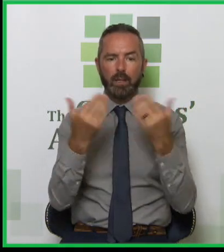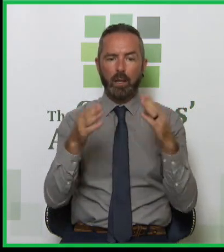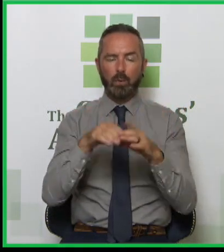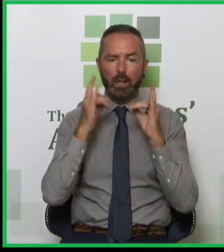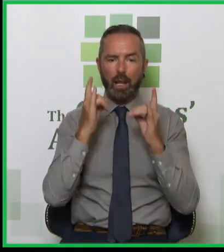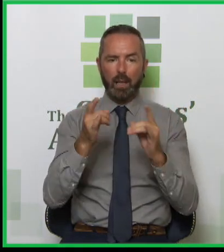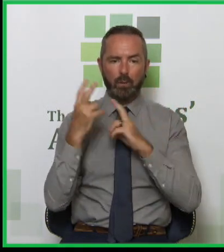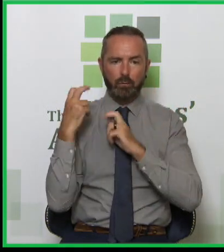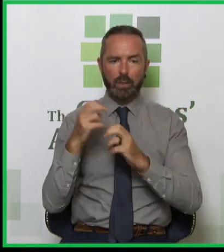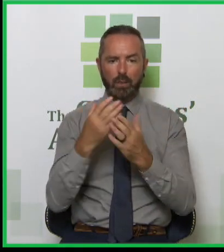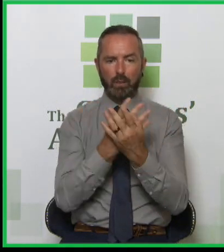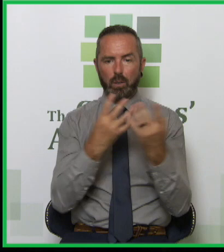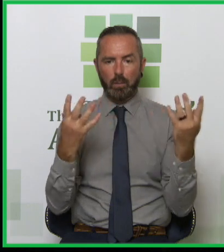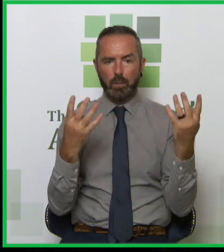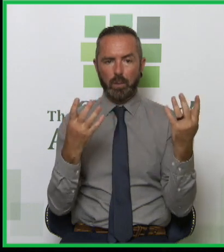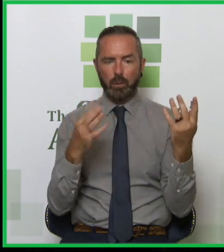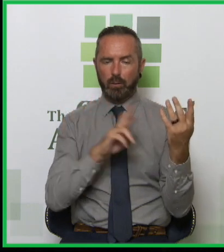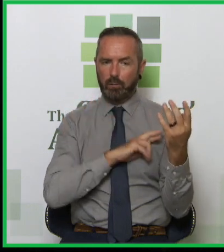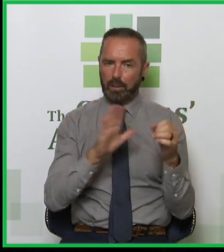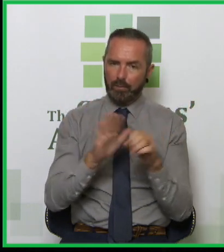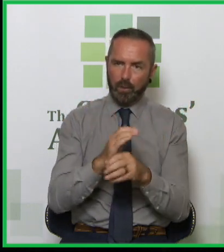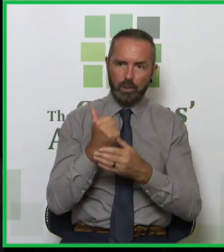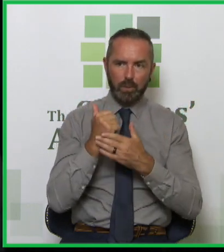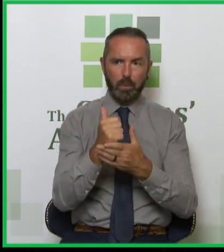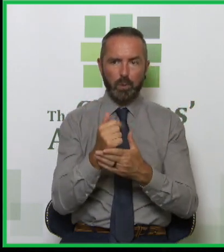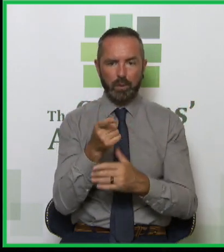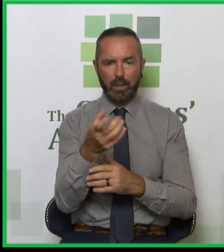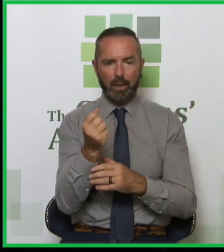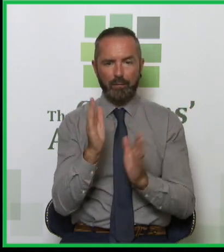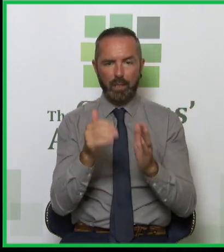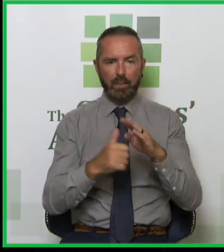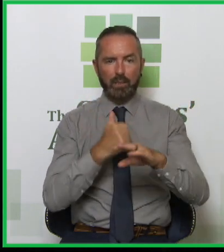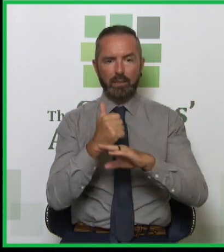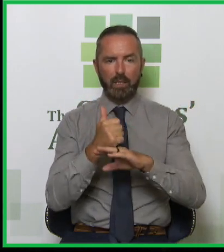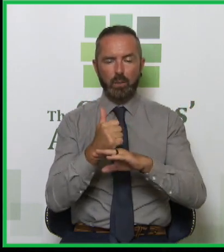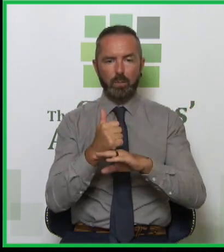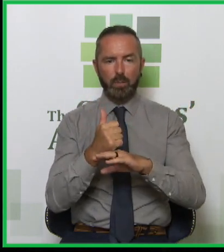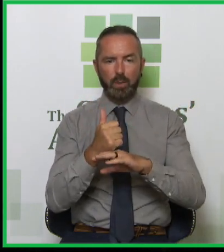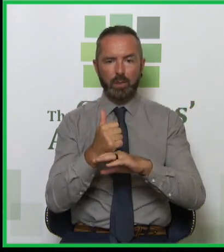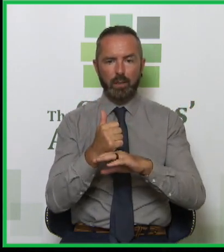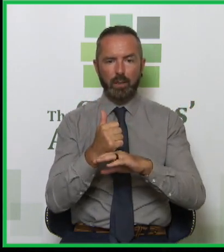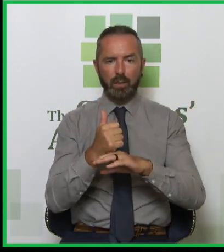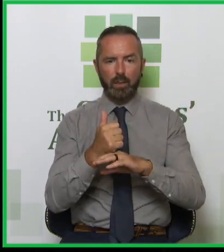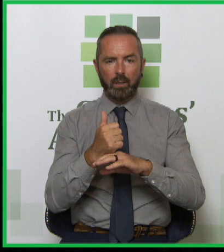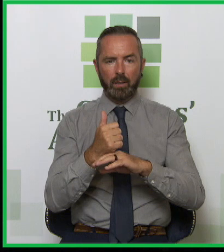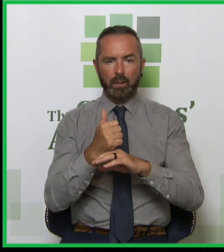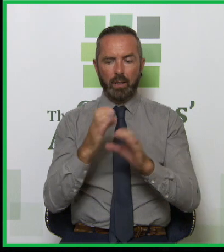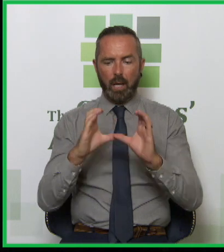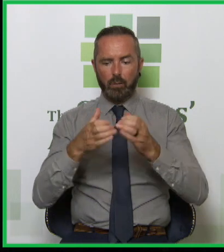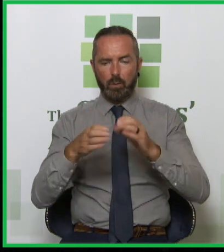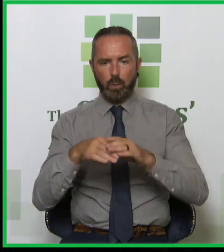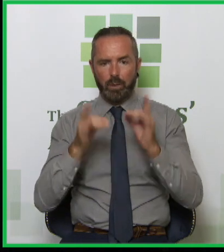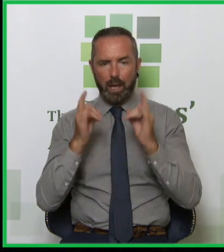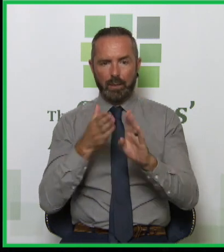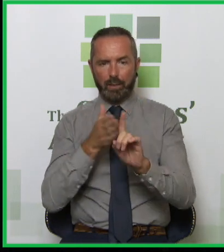Research Board, have been really supportive, and they have set up a field on health diversion in the natural drug treatment